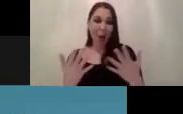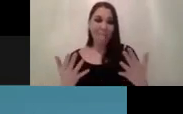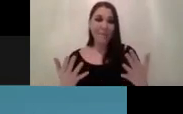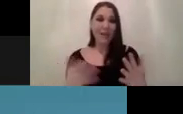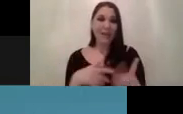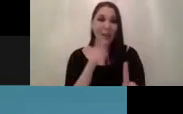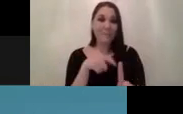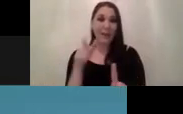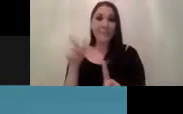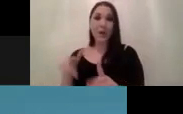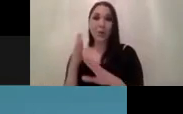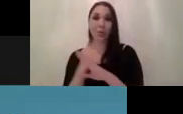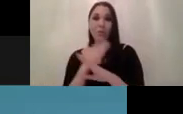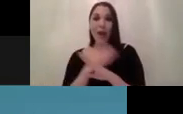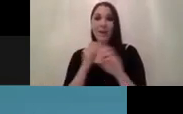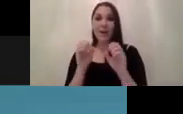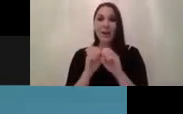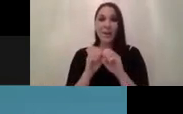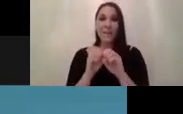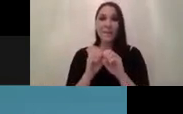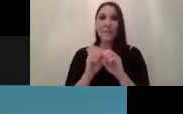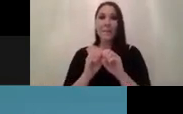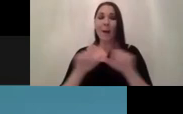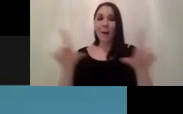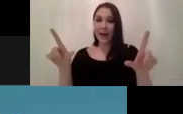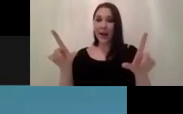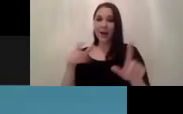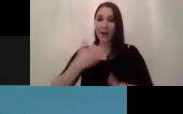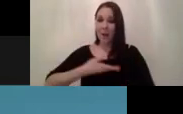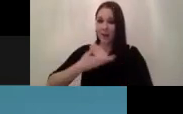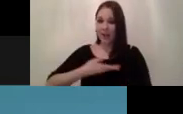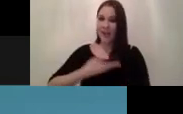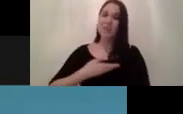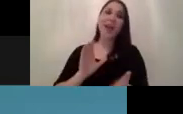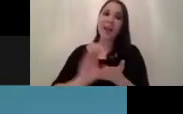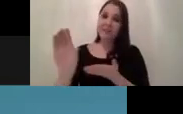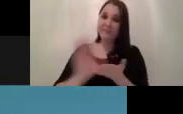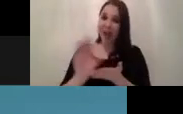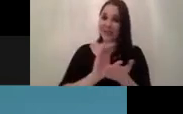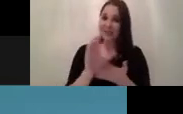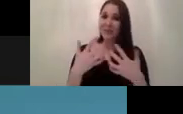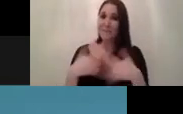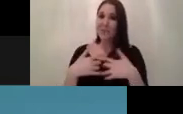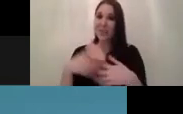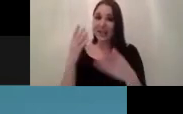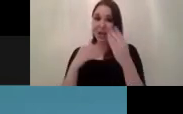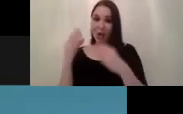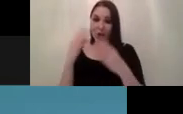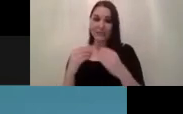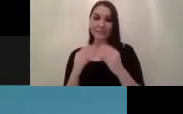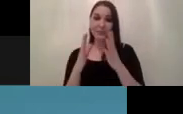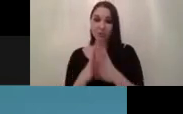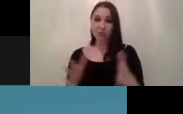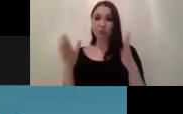private and public companies and also the public and private sector are investing into machine learning and it has constantly grown since